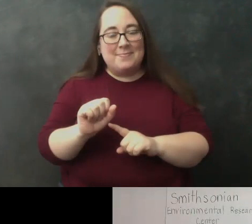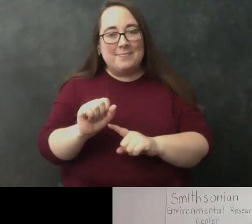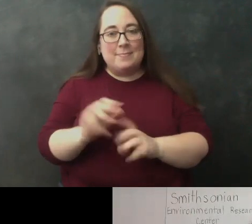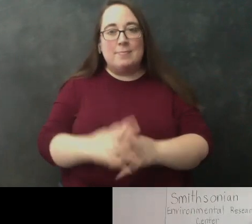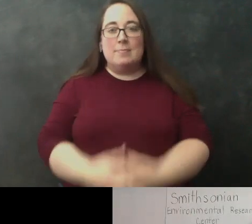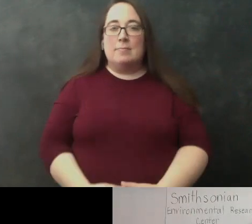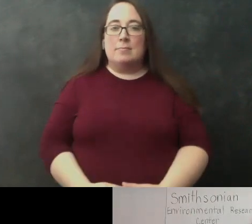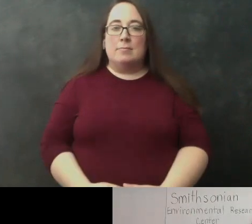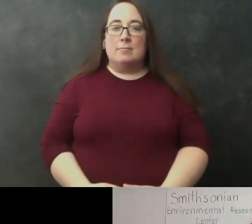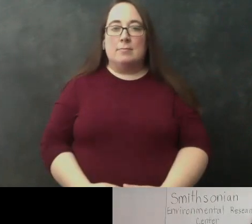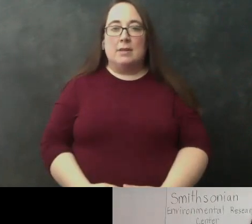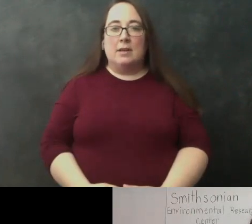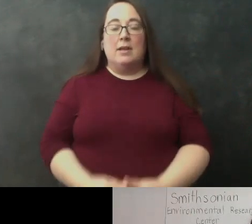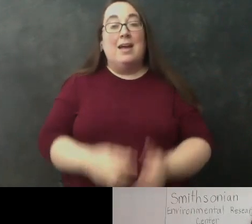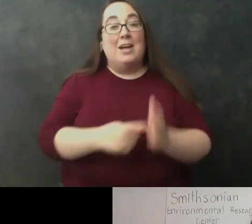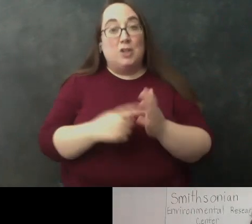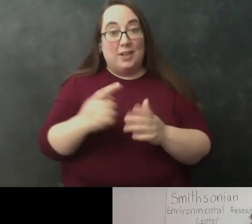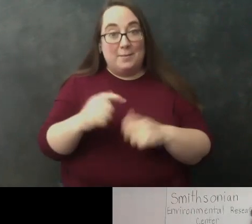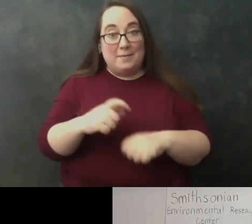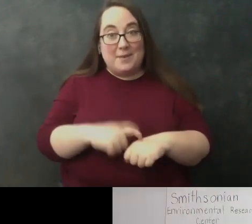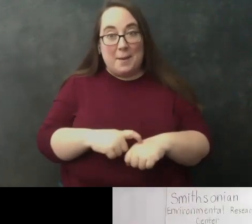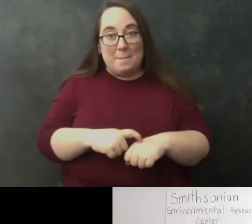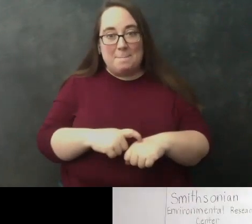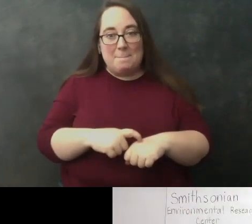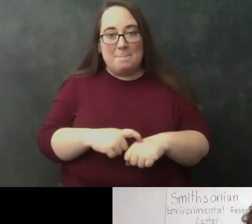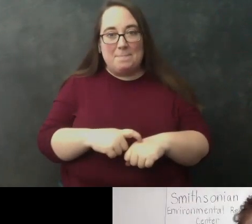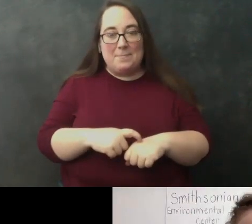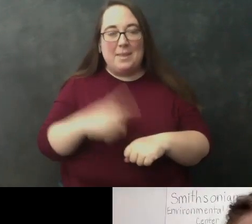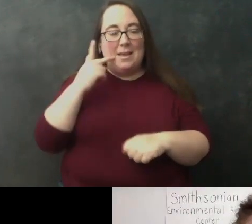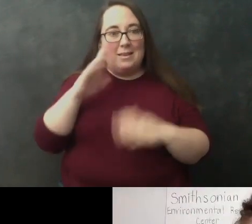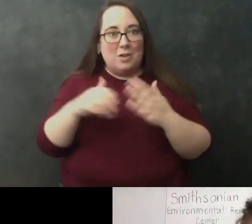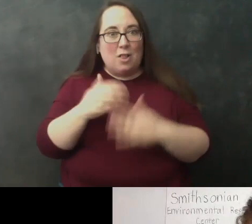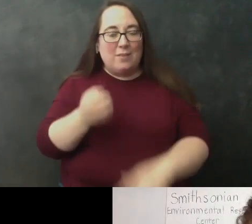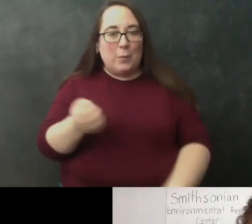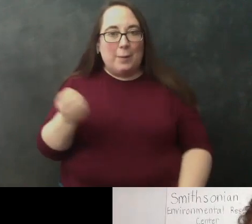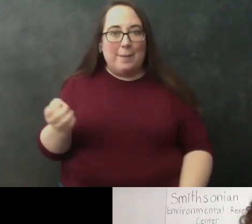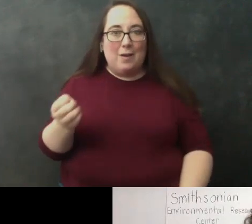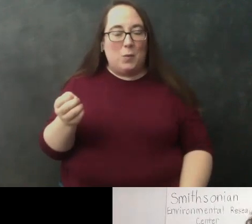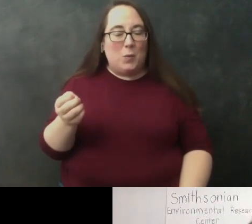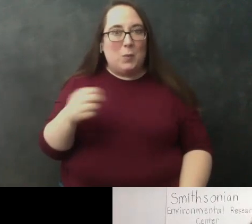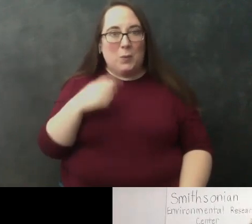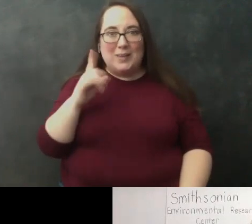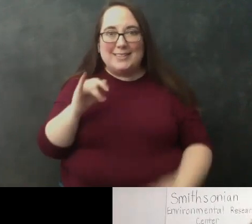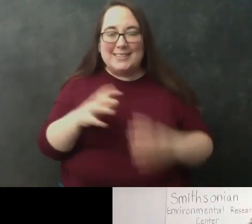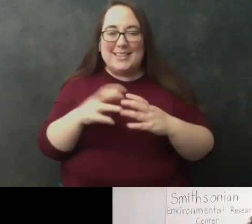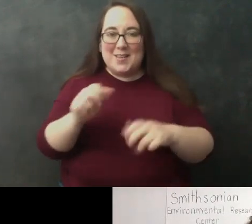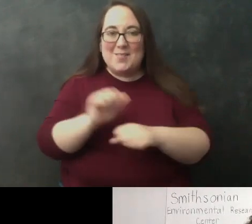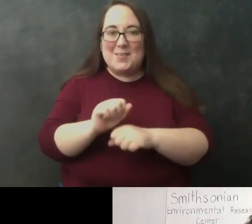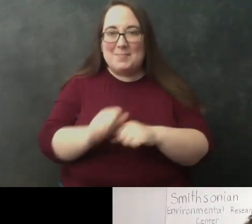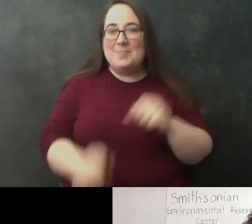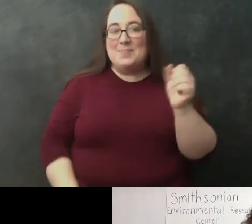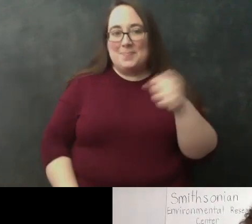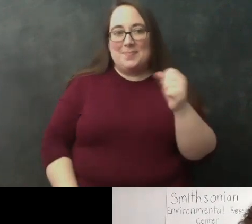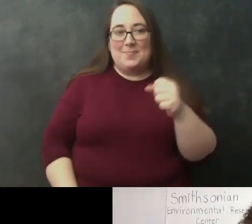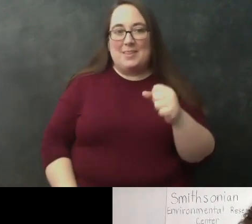that took a little bit of time and being all your equipment this i mean this looks like a lot of work to you right we would have called that